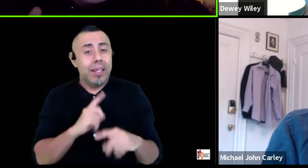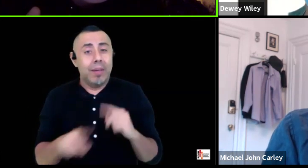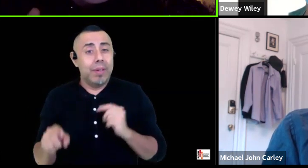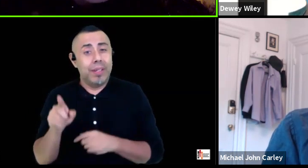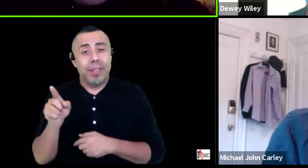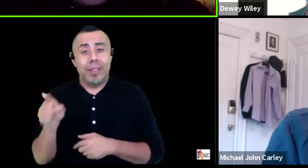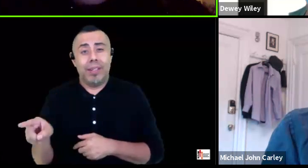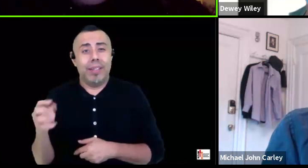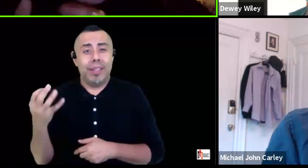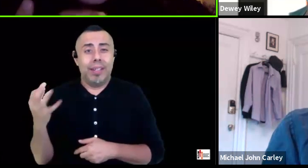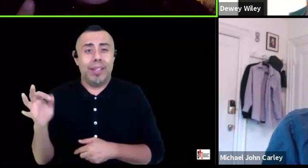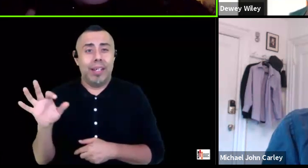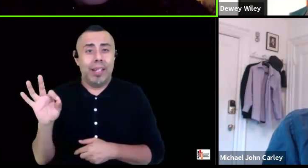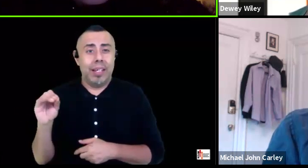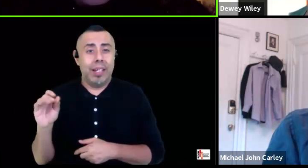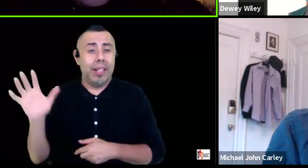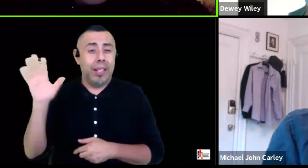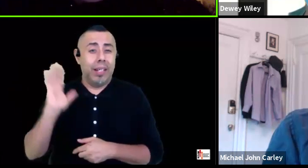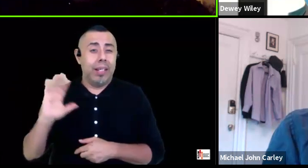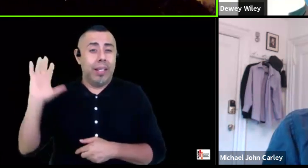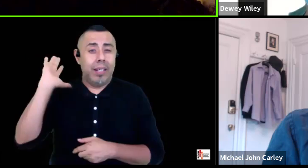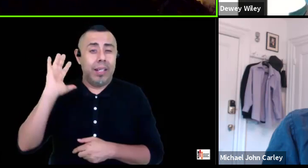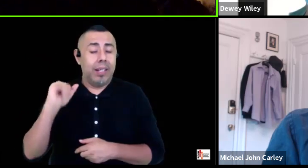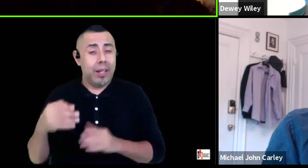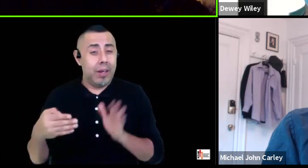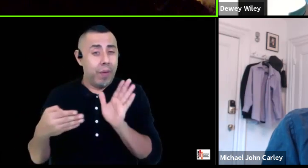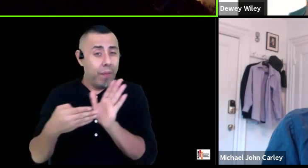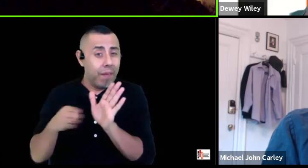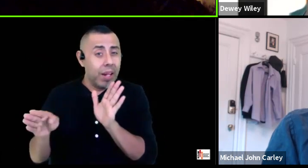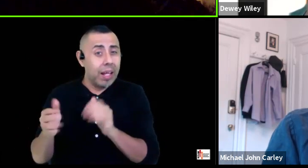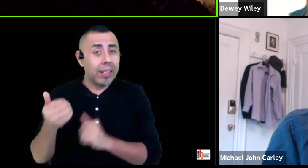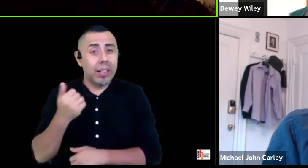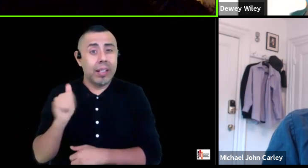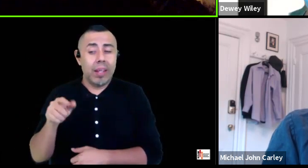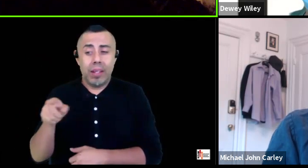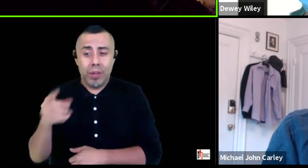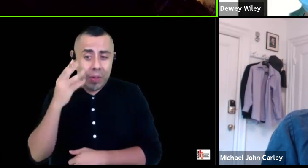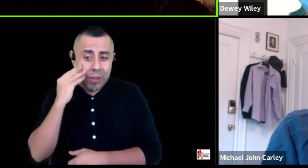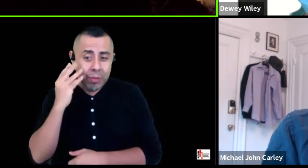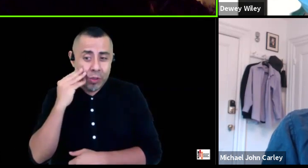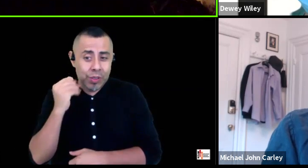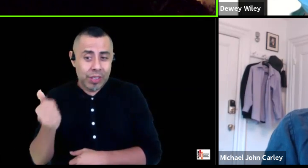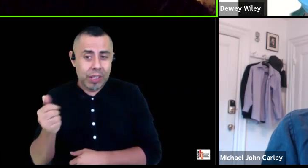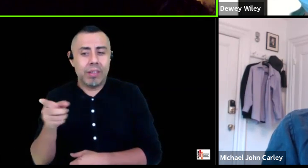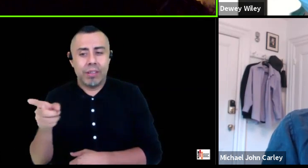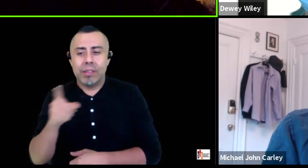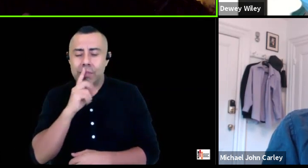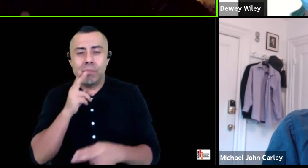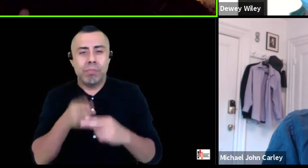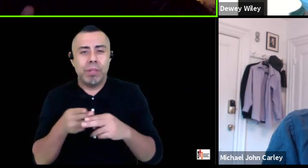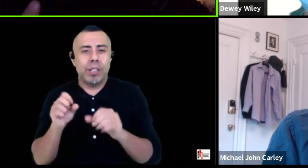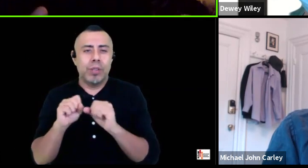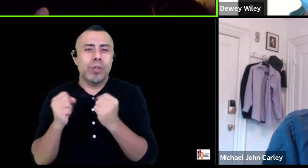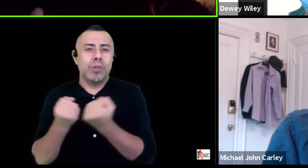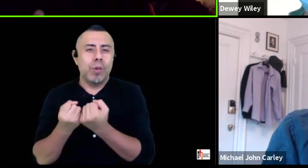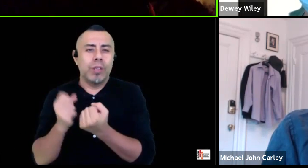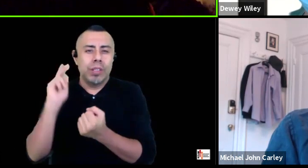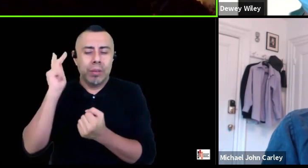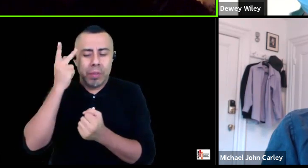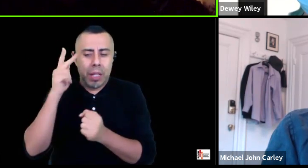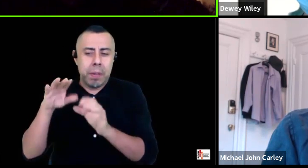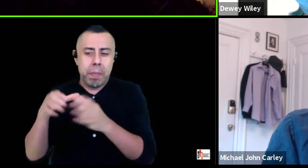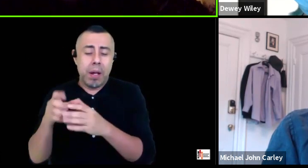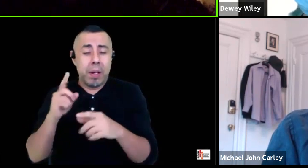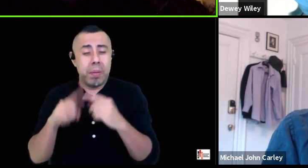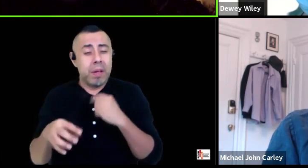reflected what you were going through you mentioned the socialist party but um were there was there anything else like almost like you wanted to give advice to